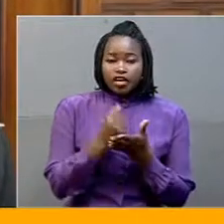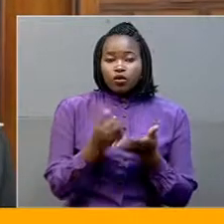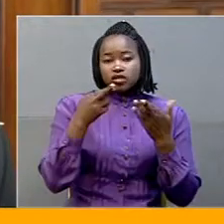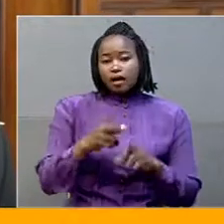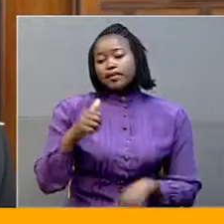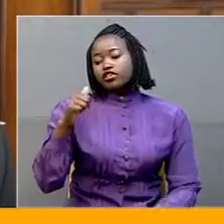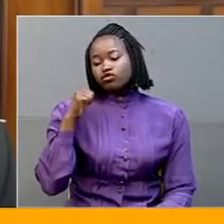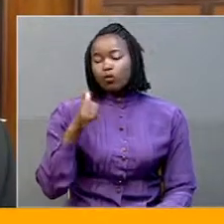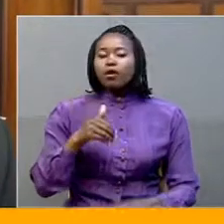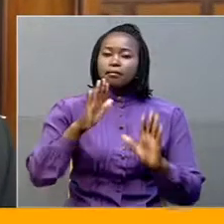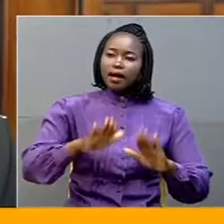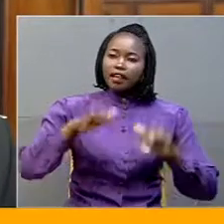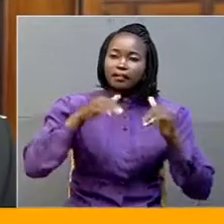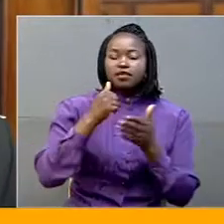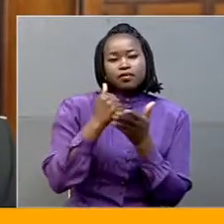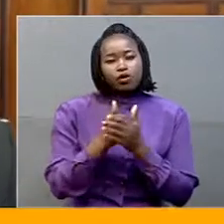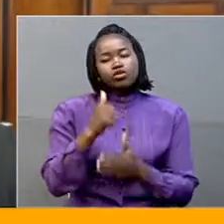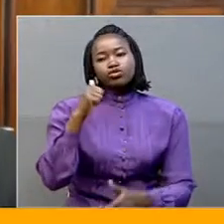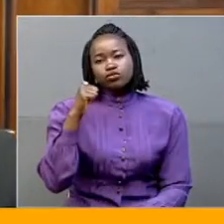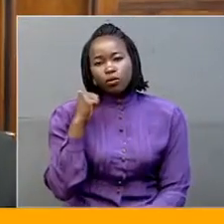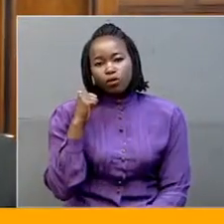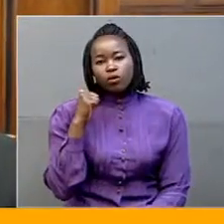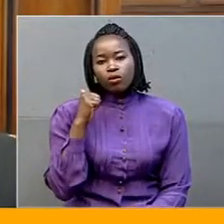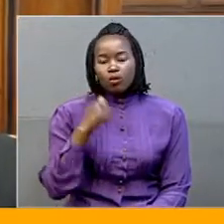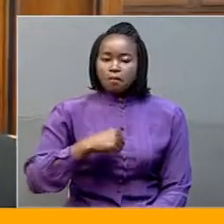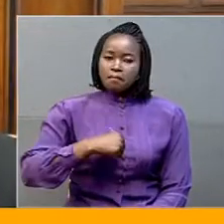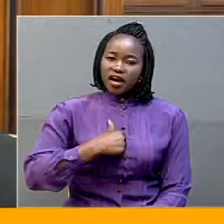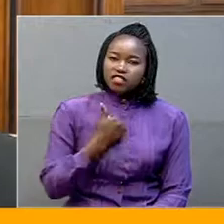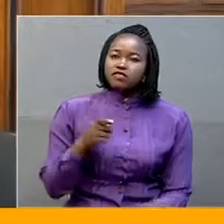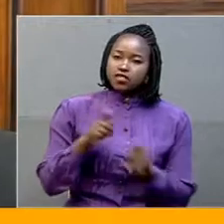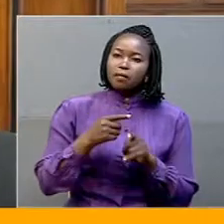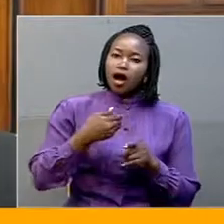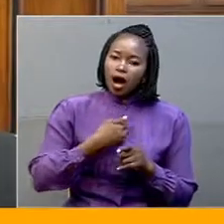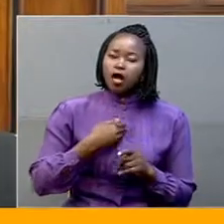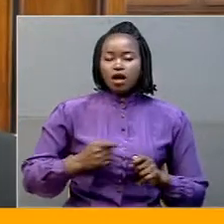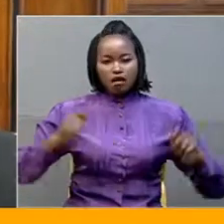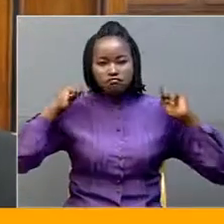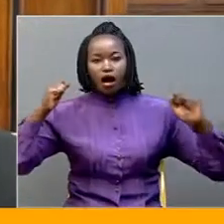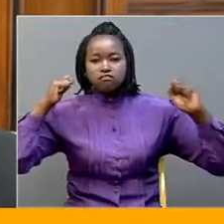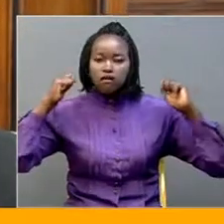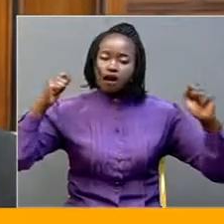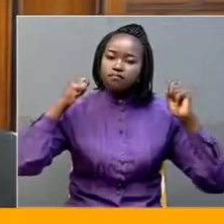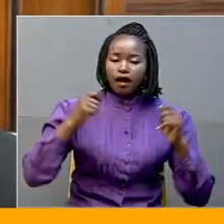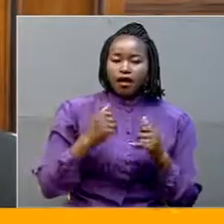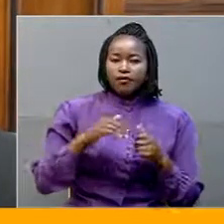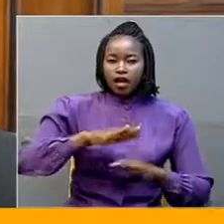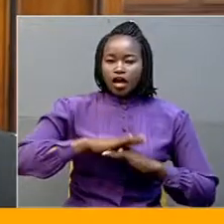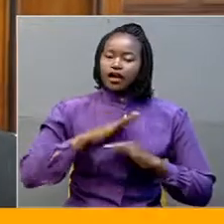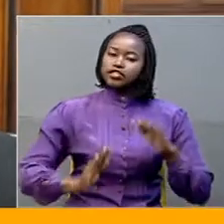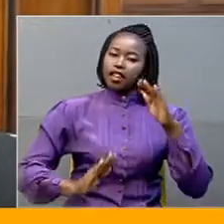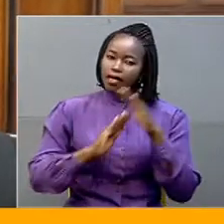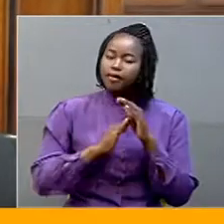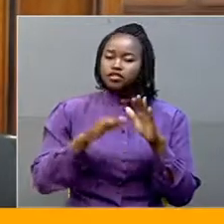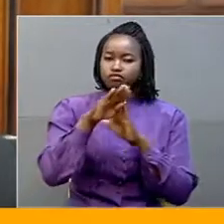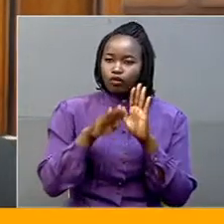Paria Meet, because yesterday I had a demonstration about the Agri Meet campaign, I